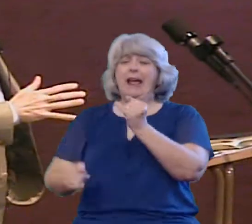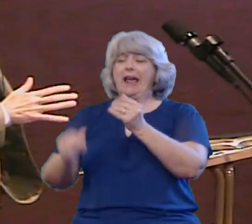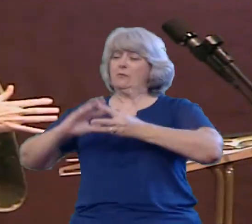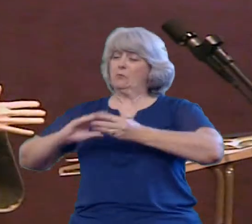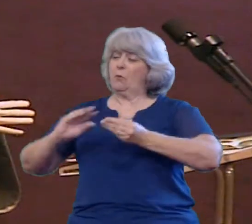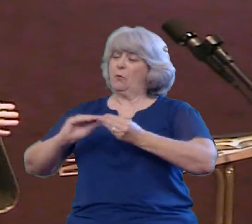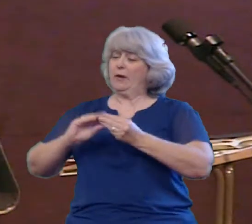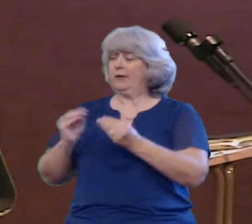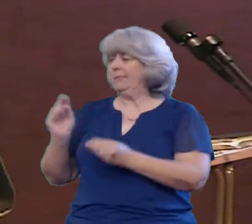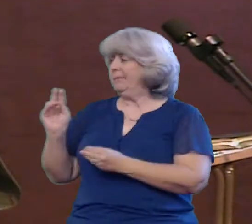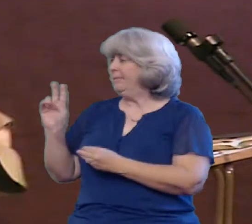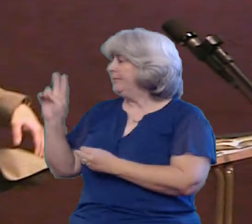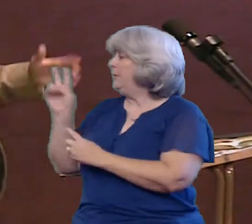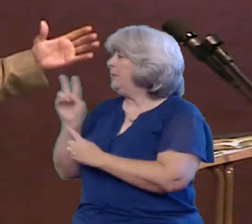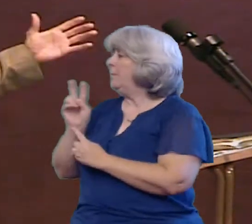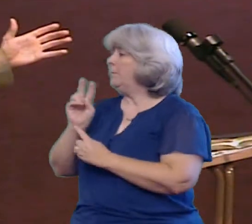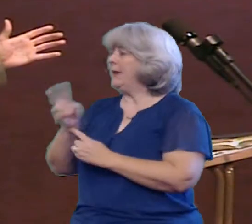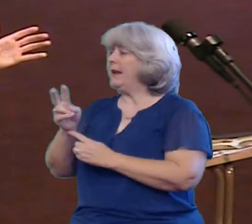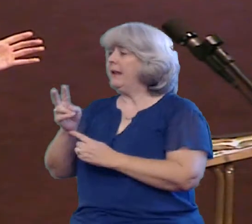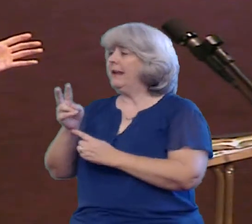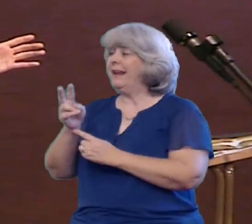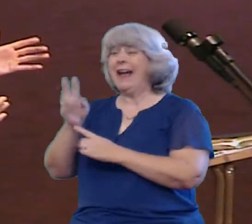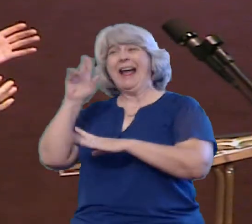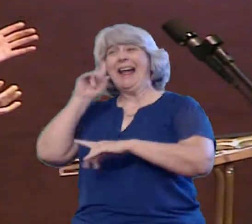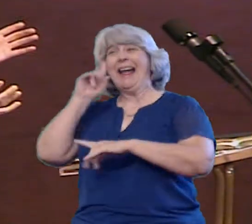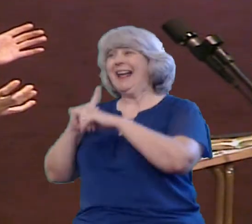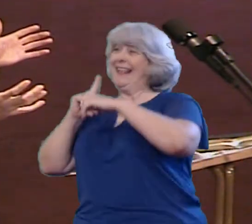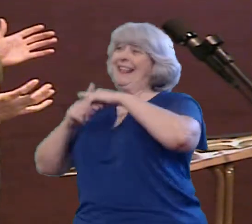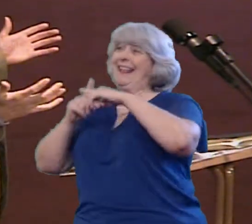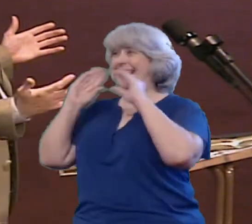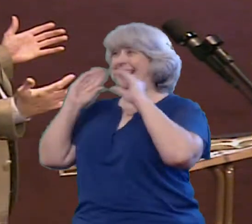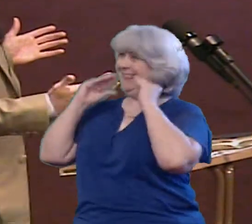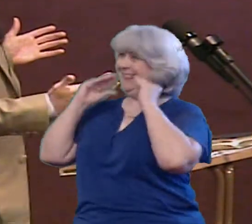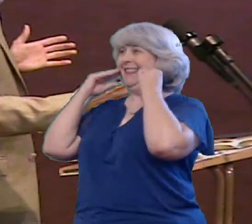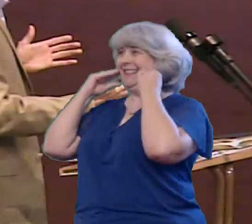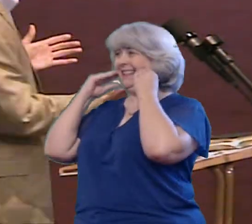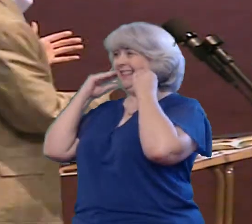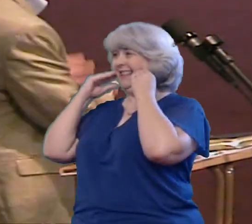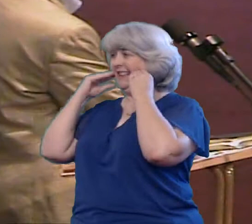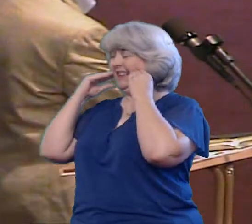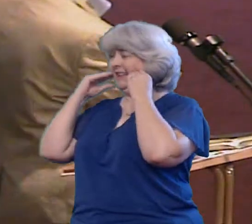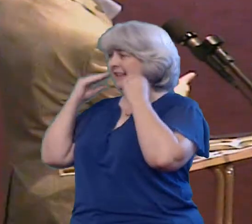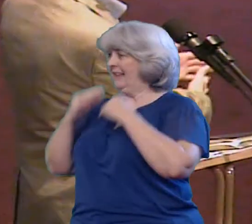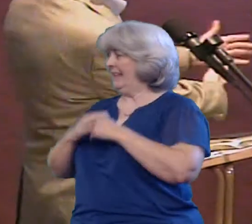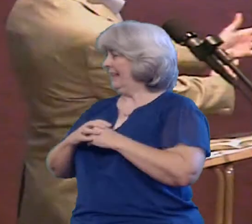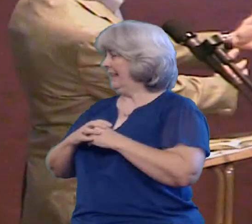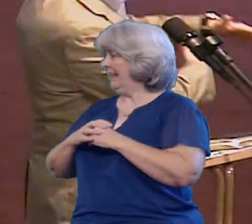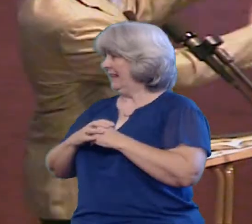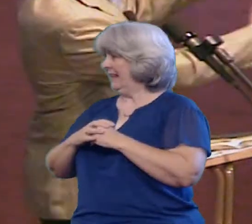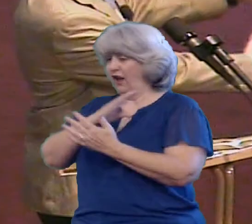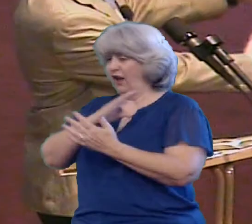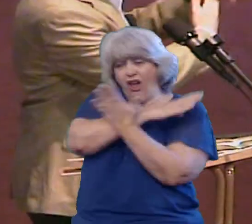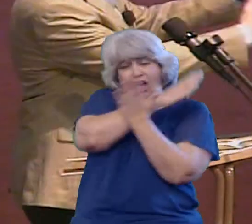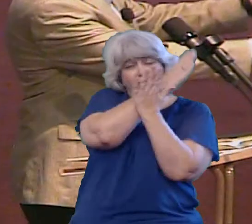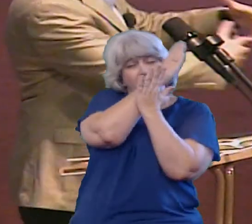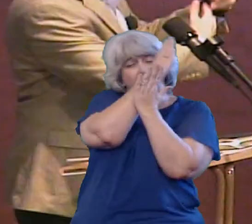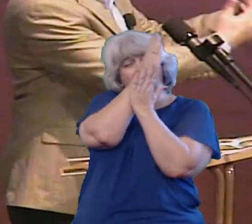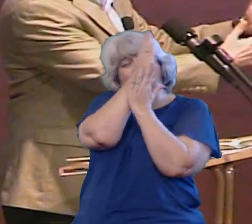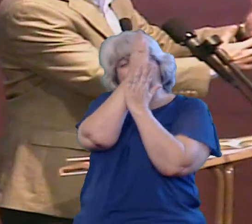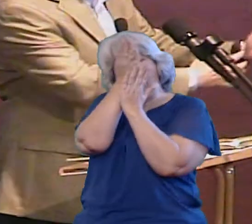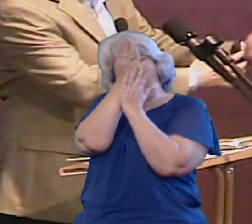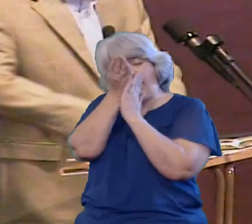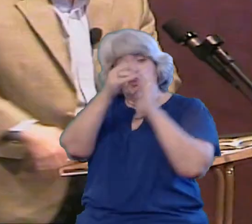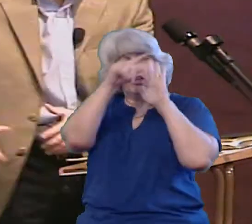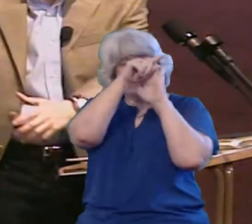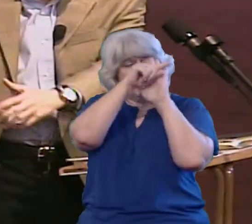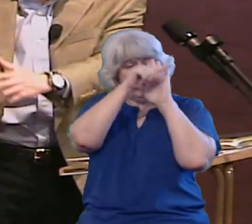minutes And that's when they talk about something positive Something good So we spend 58 minutes talking about all this negative stuff going